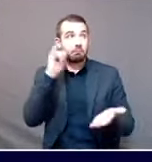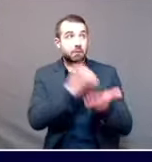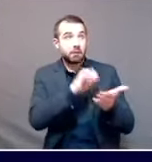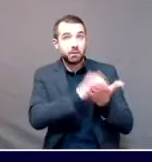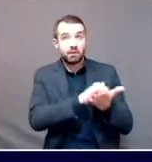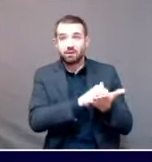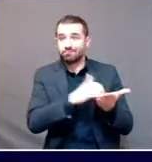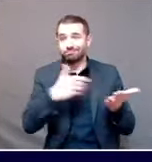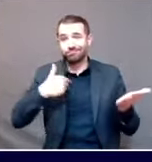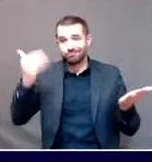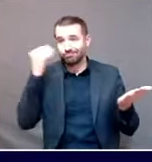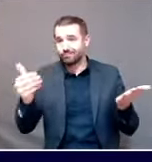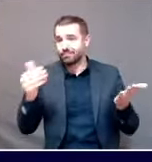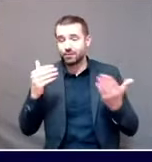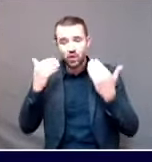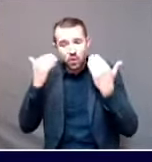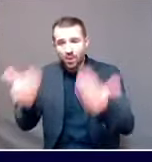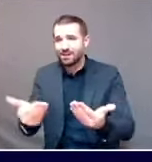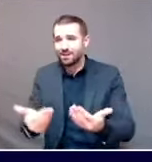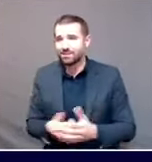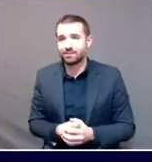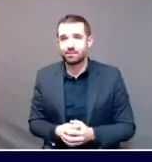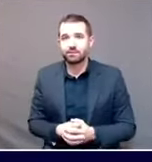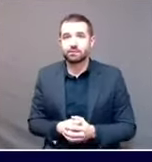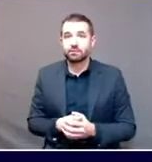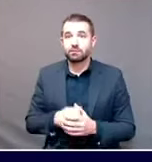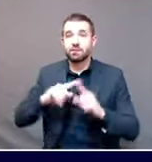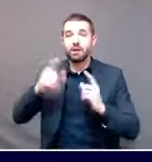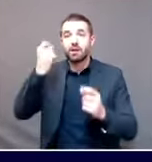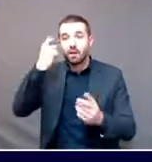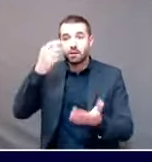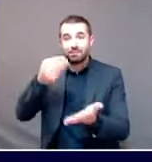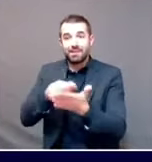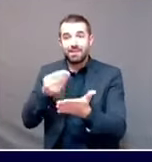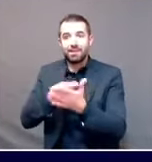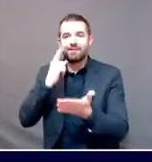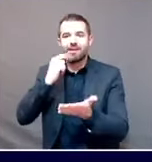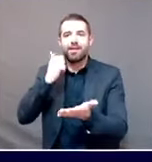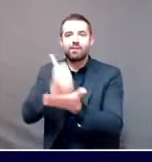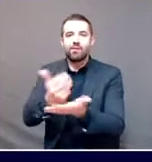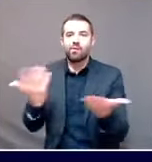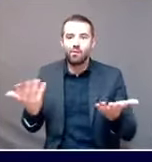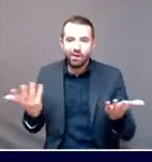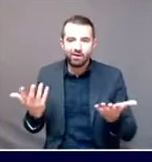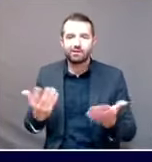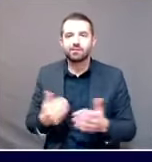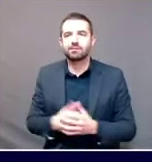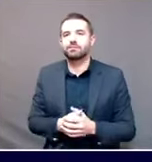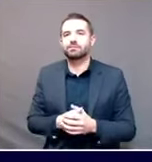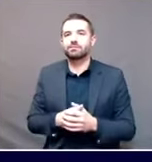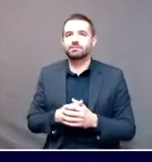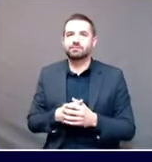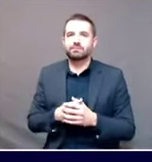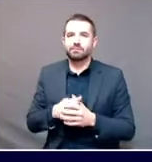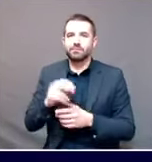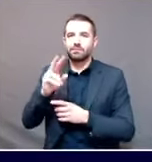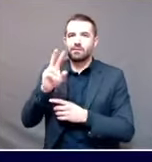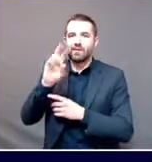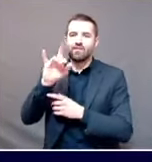what's at stake with respect to the funding is the velocity that what that that one of two guiding principles that I mentioned.